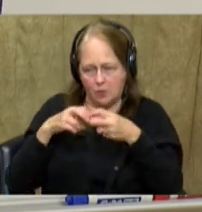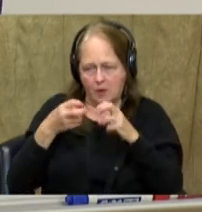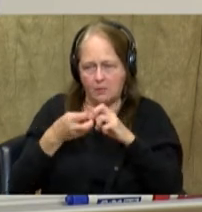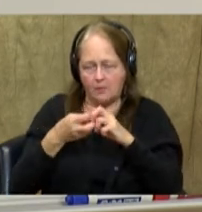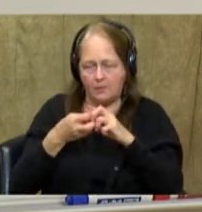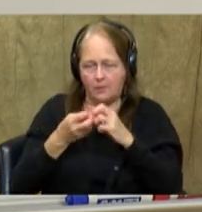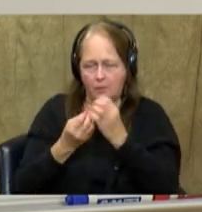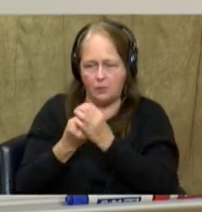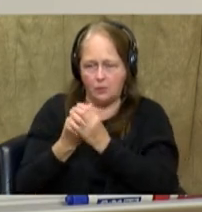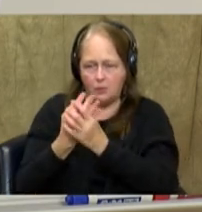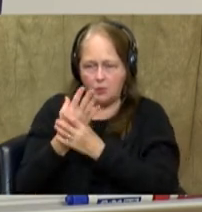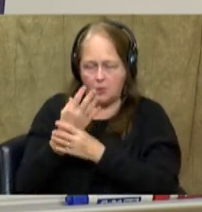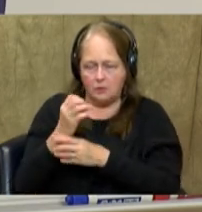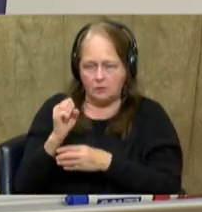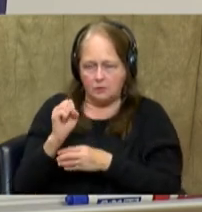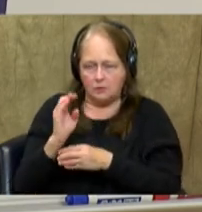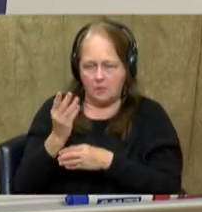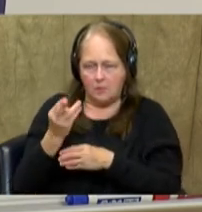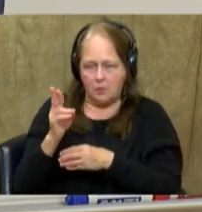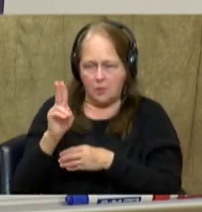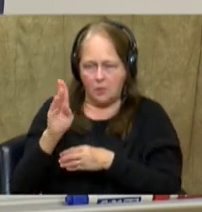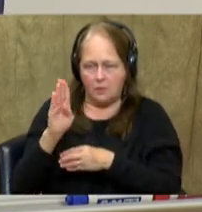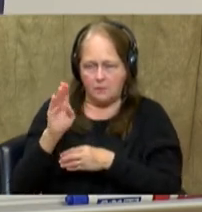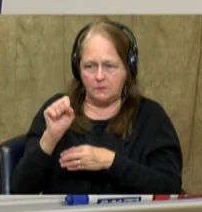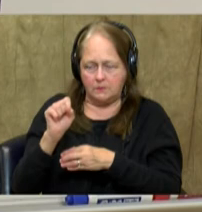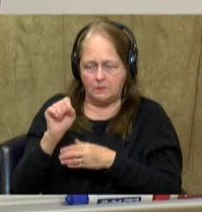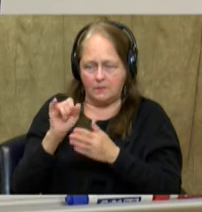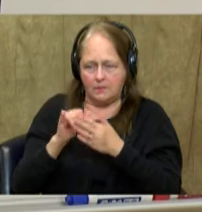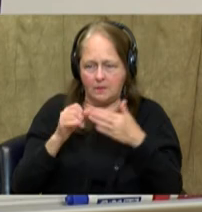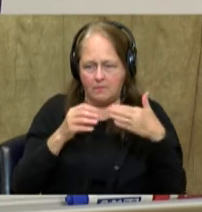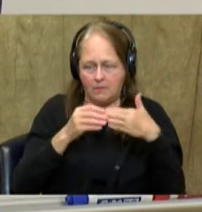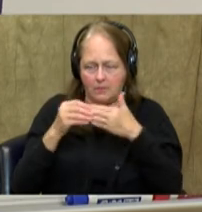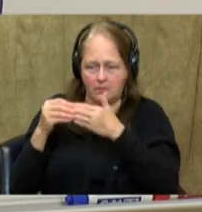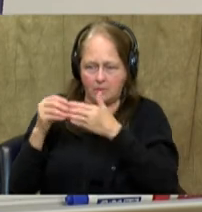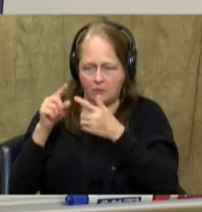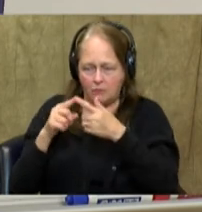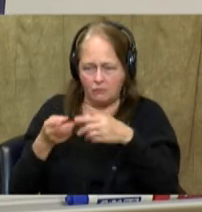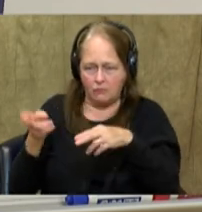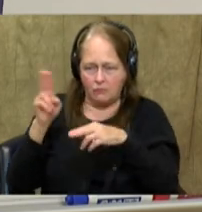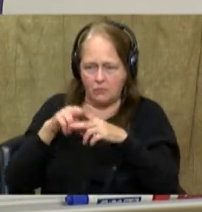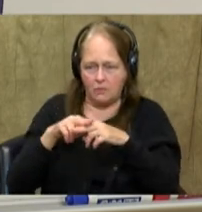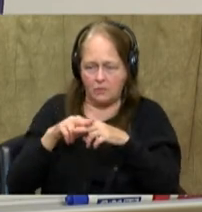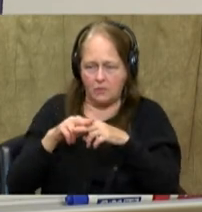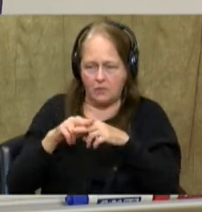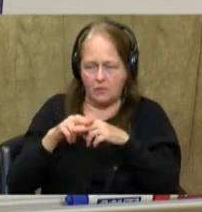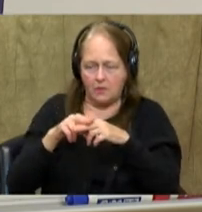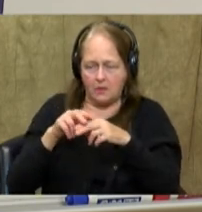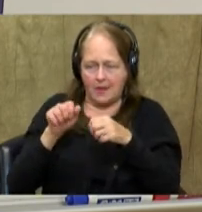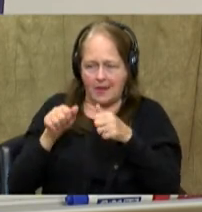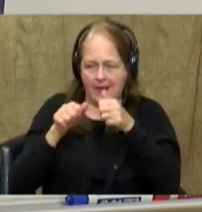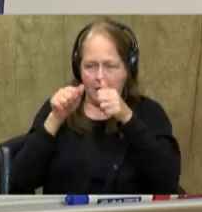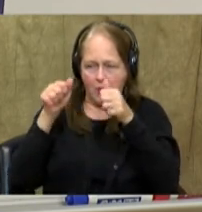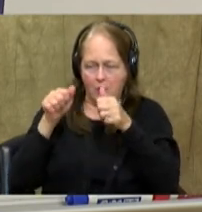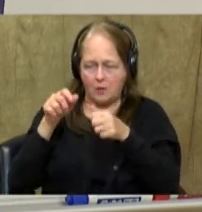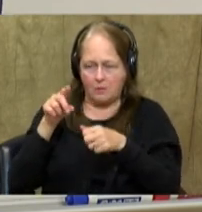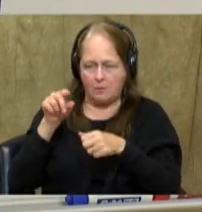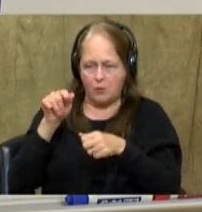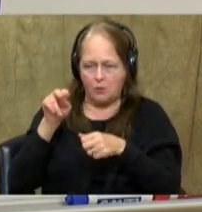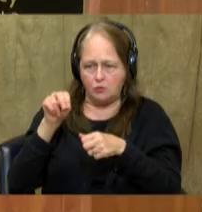growing suburbs. And that's led to actually increased pollution, air pollution from